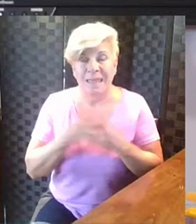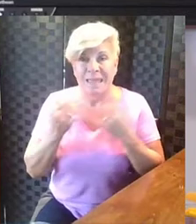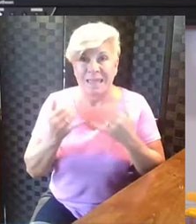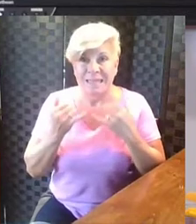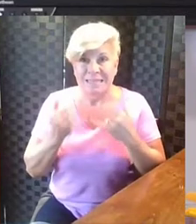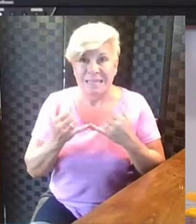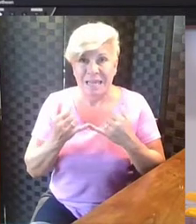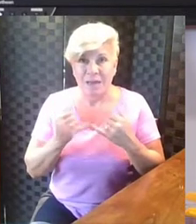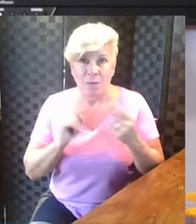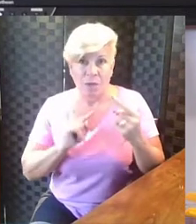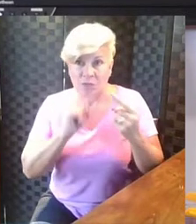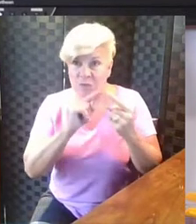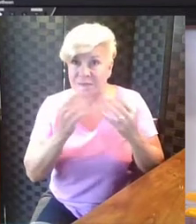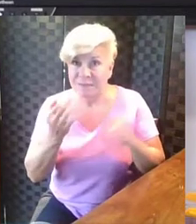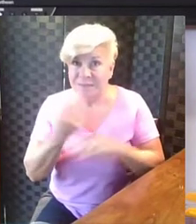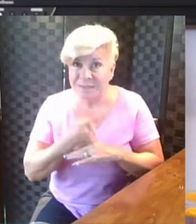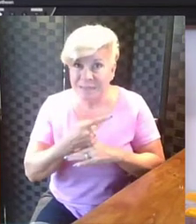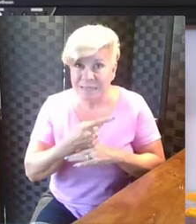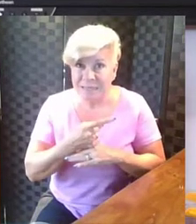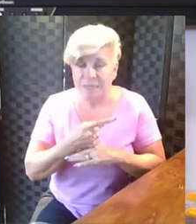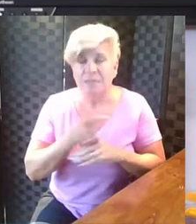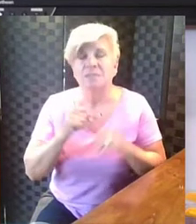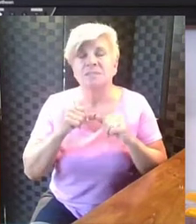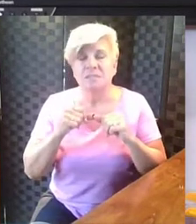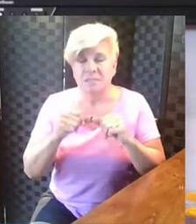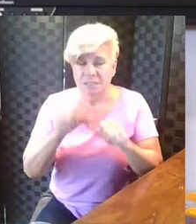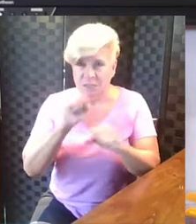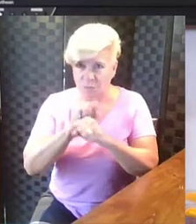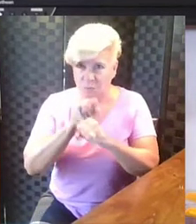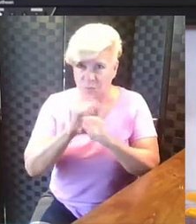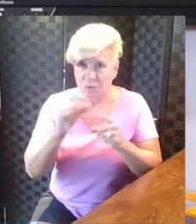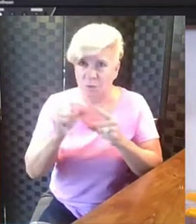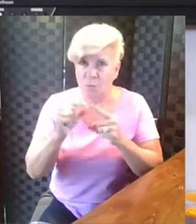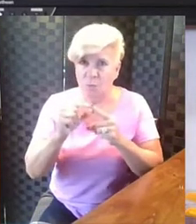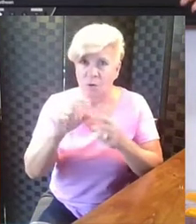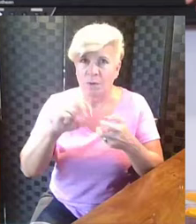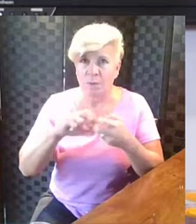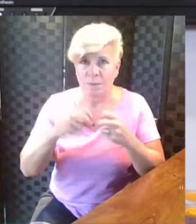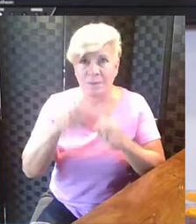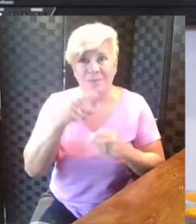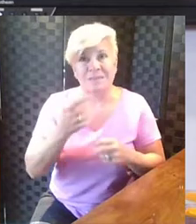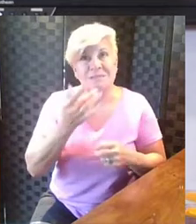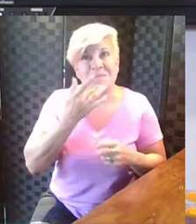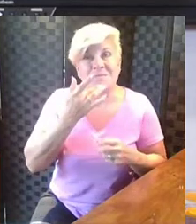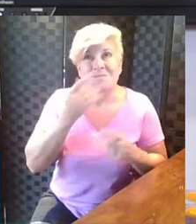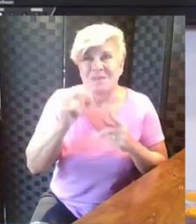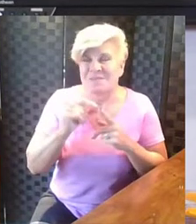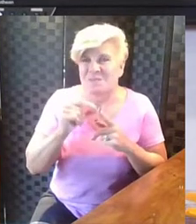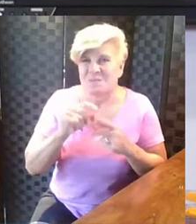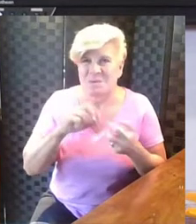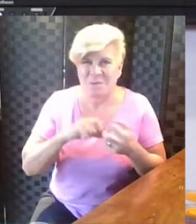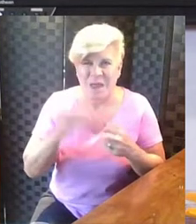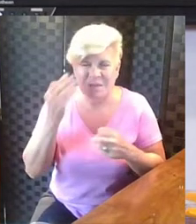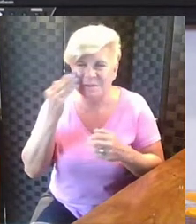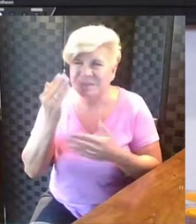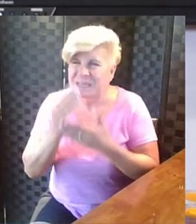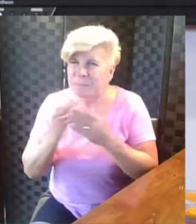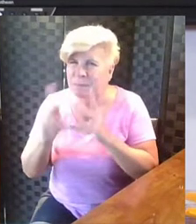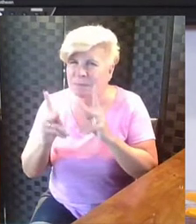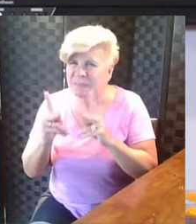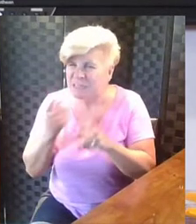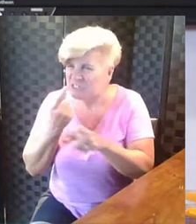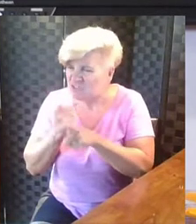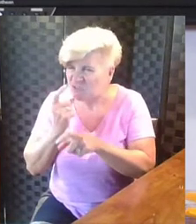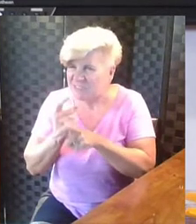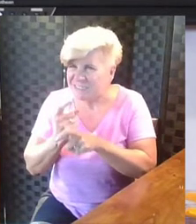jump into our target today. We are still working with word problems. And these are some of my favorite word problems. I know some people think they can be